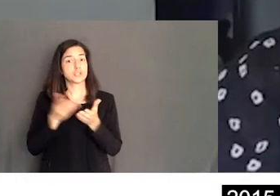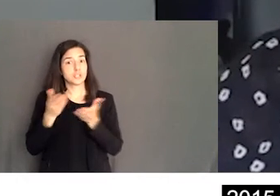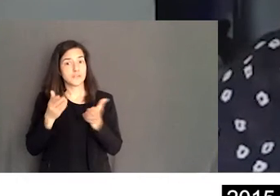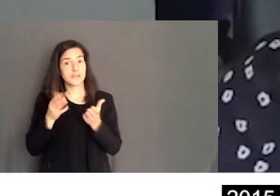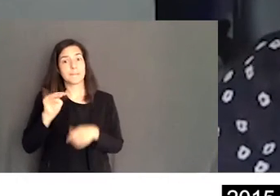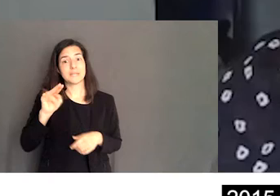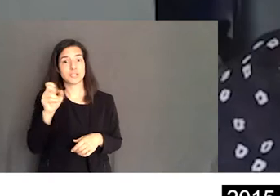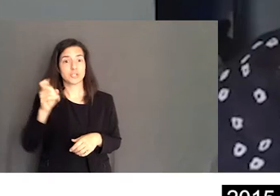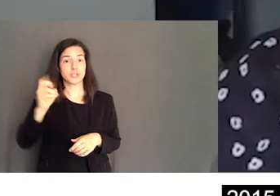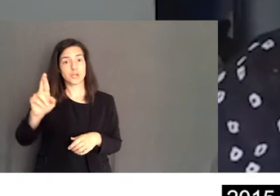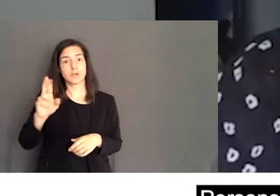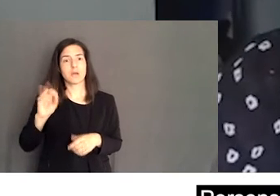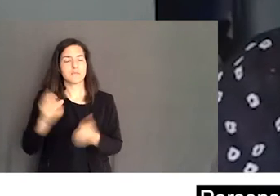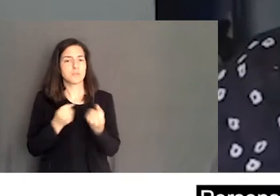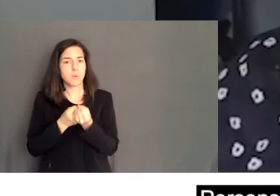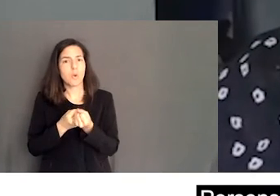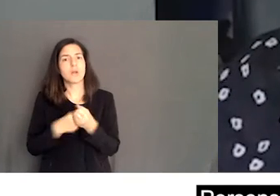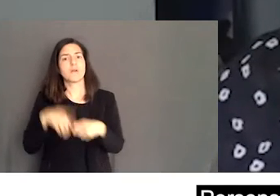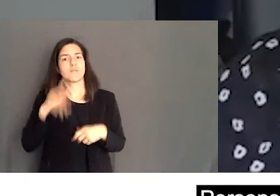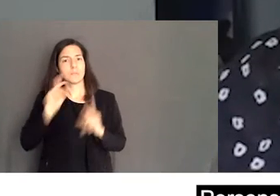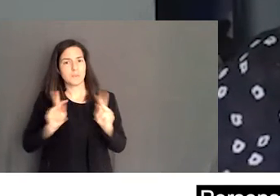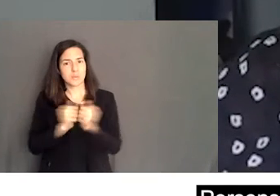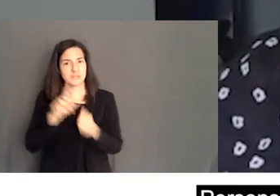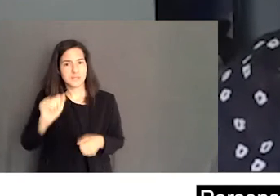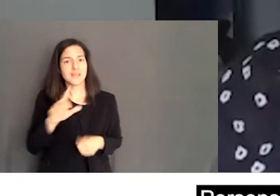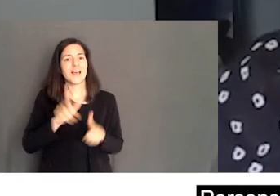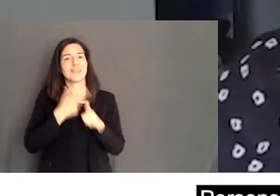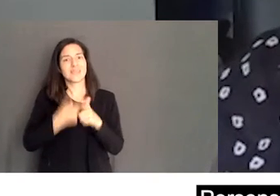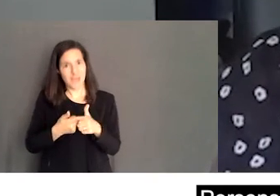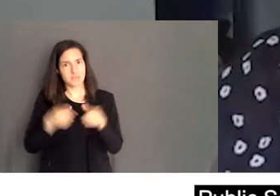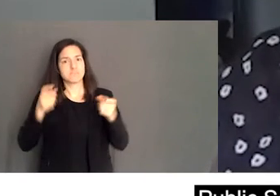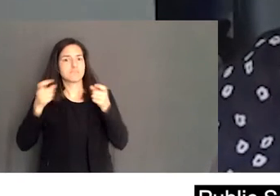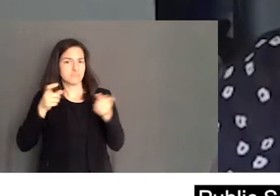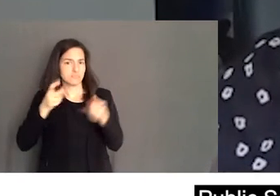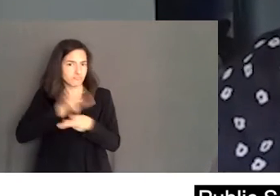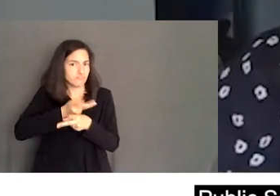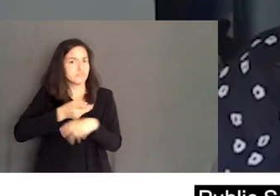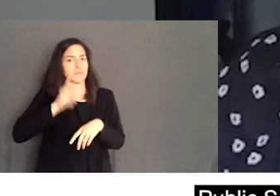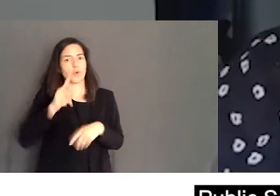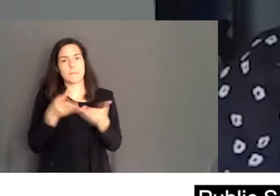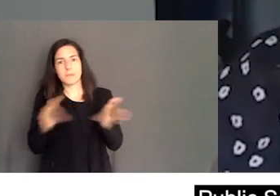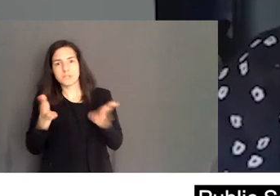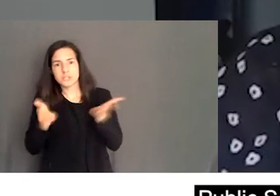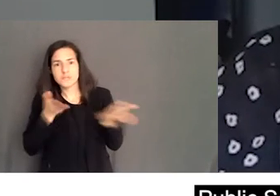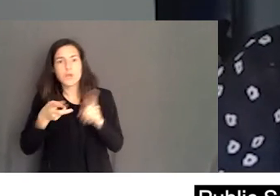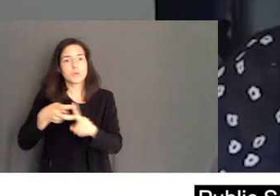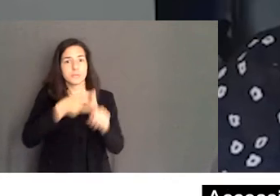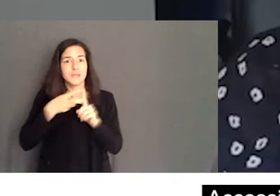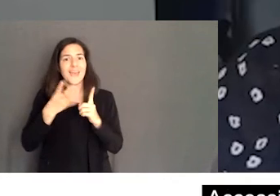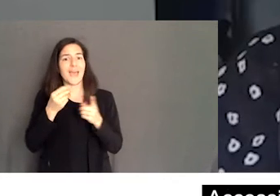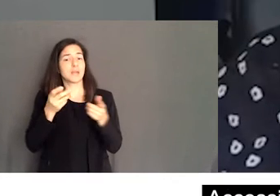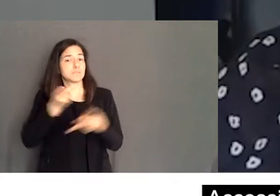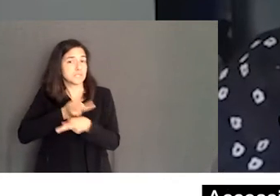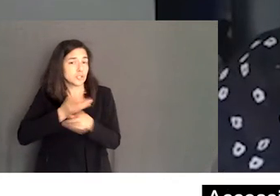as Minister of Sport and Persons with Disabilities, and then as Minister of Public Services and Procurement and Minister of